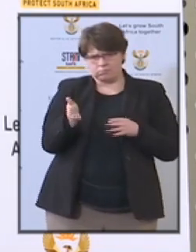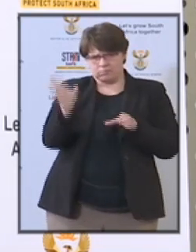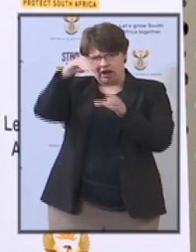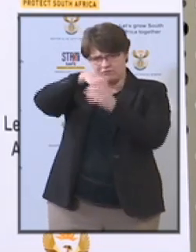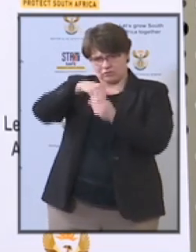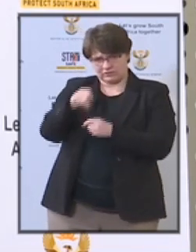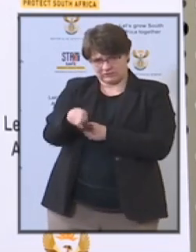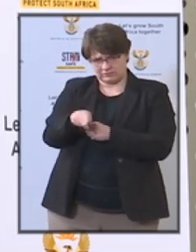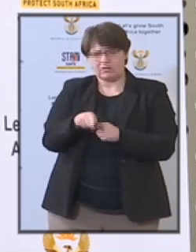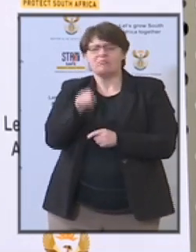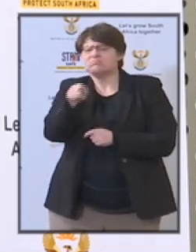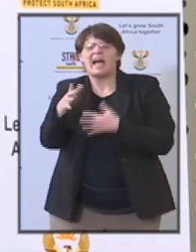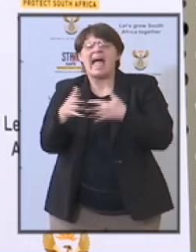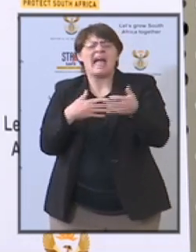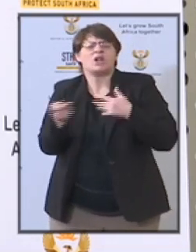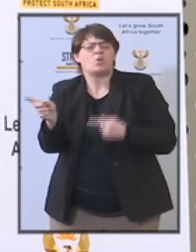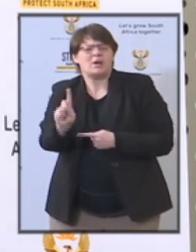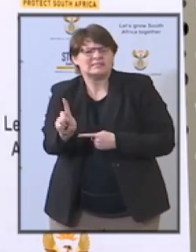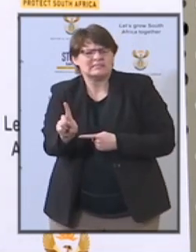covert 19 related